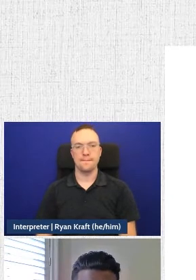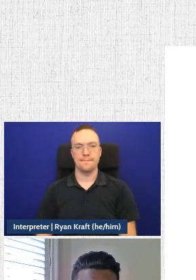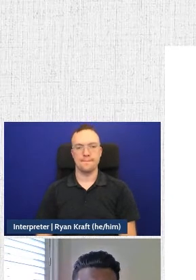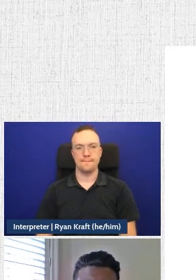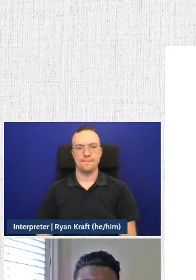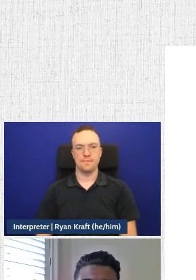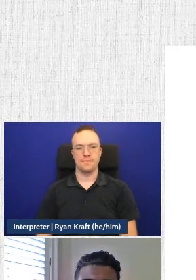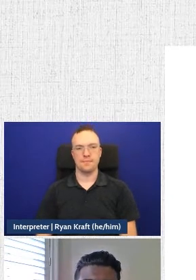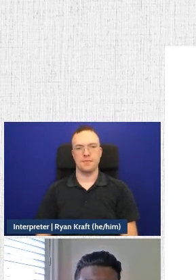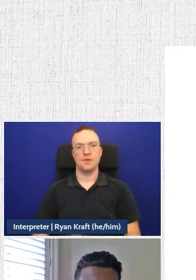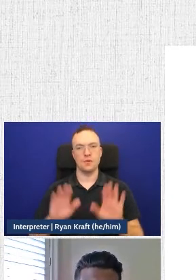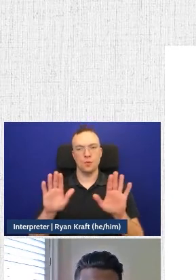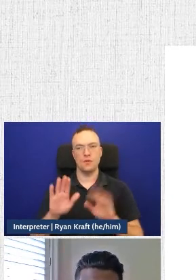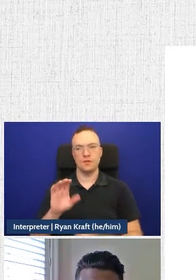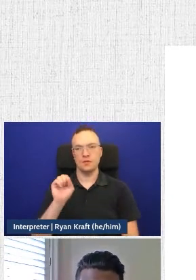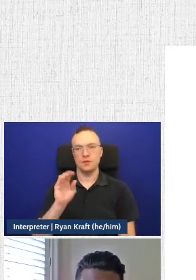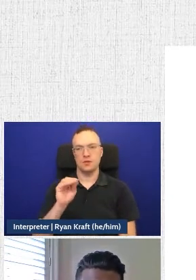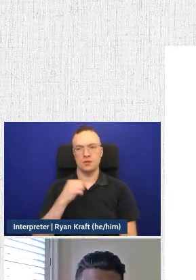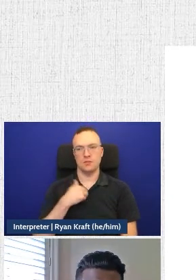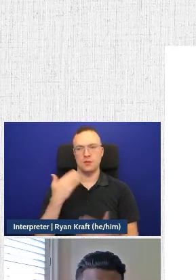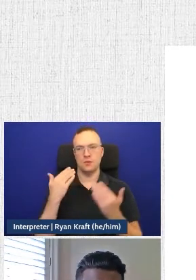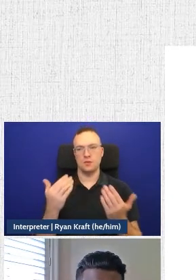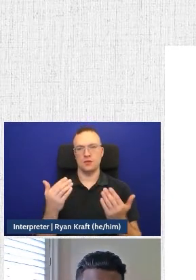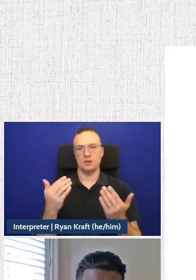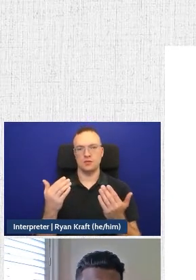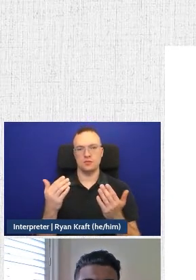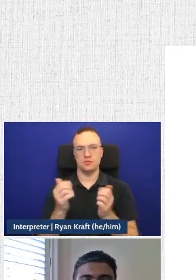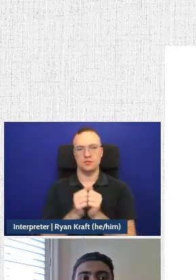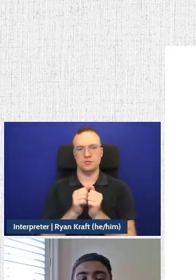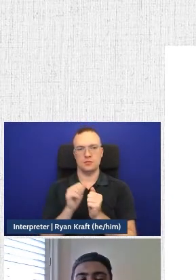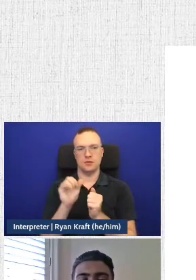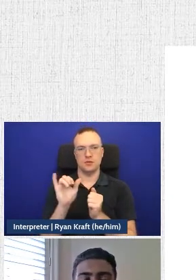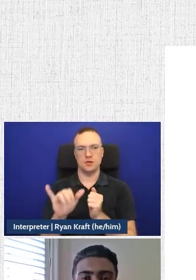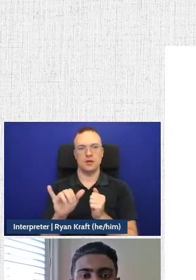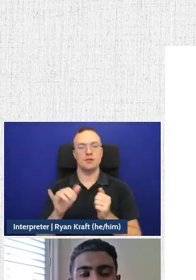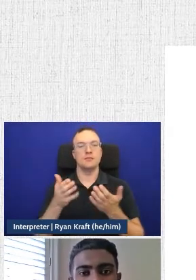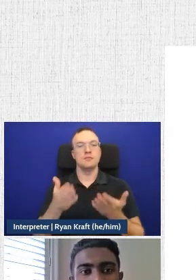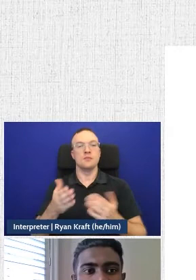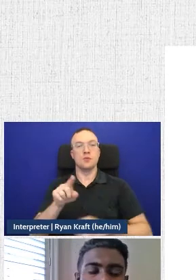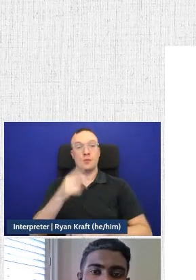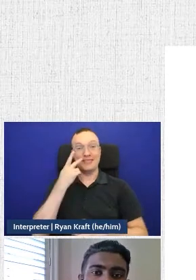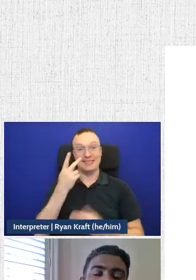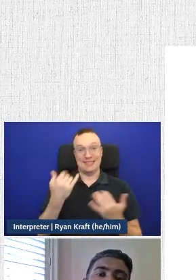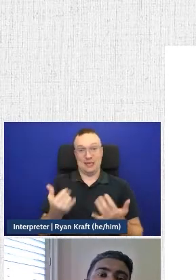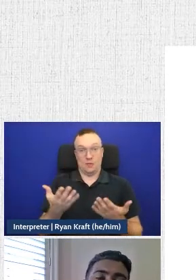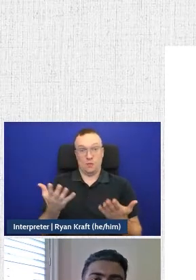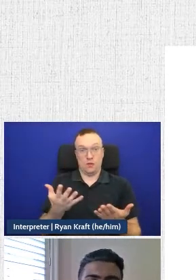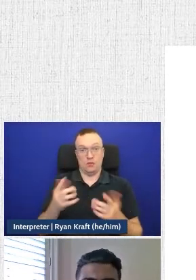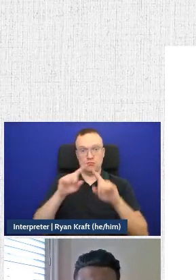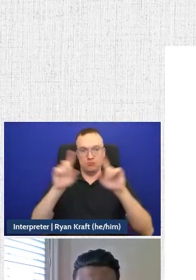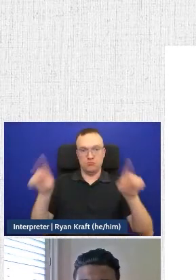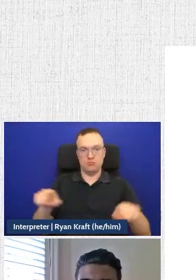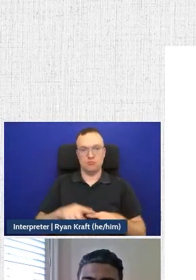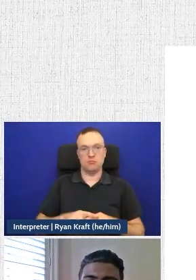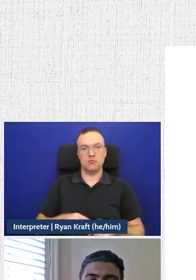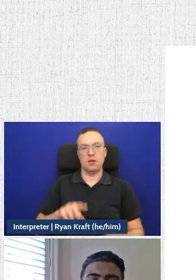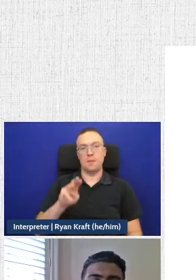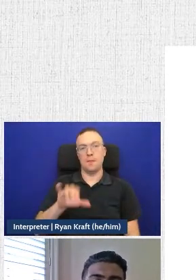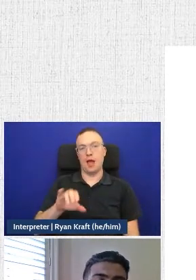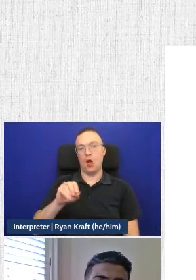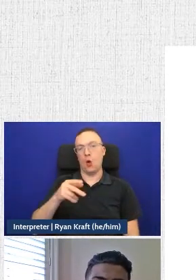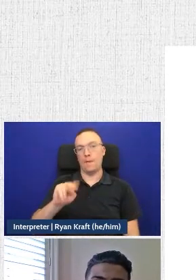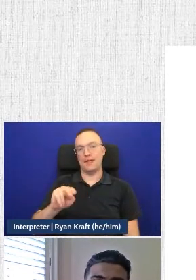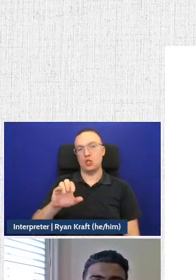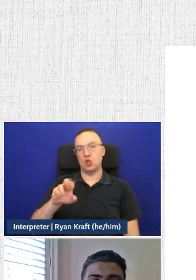Great. I'm going to move forward. There we go. So what you're seeing right now on your screen is myopencourt.org, which